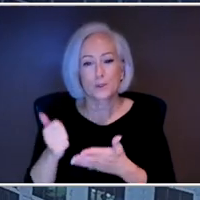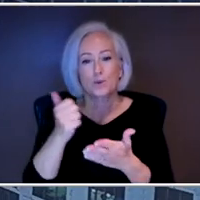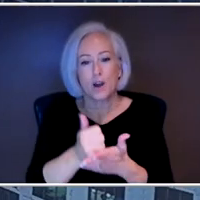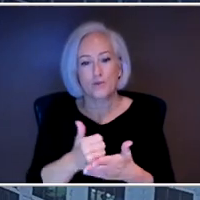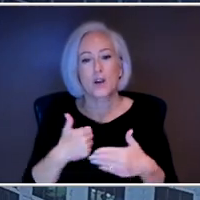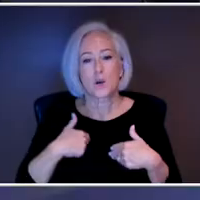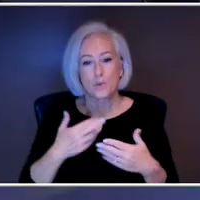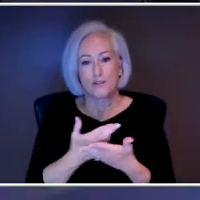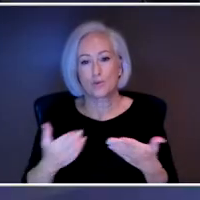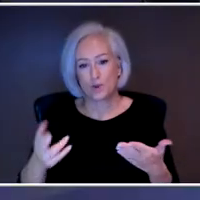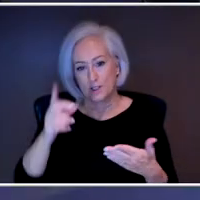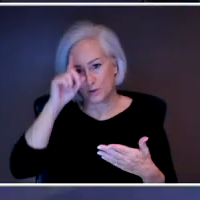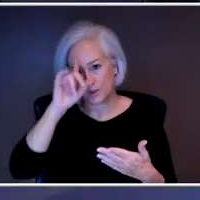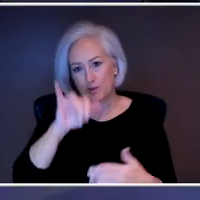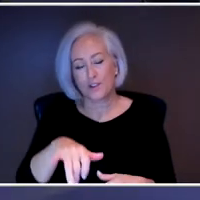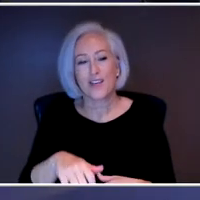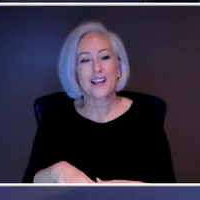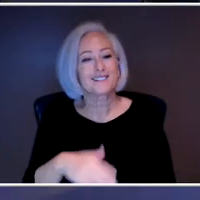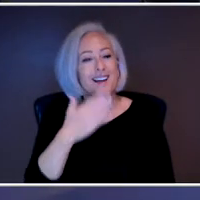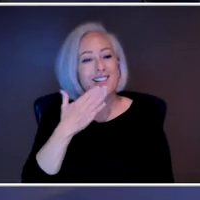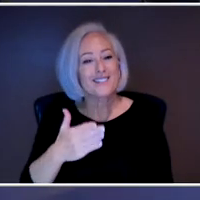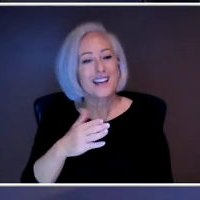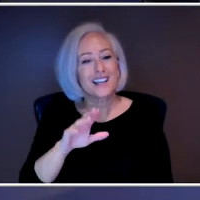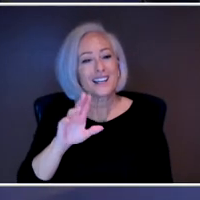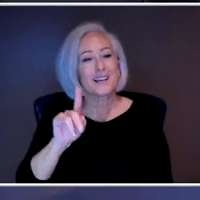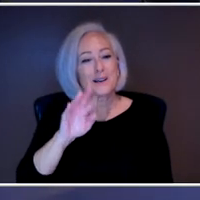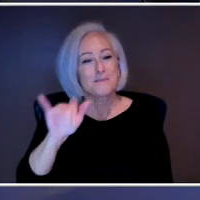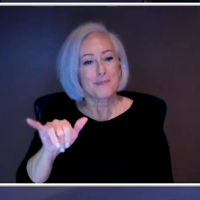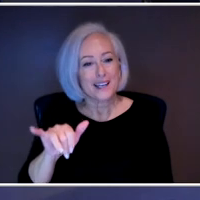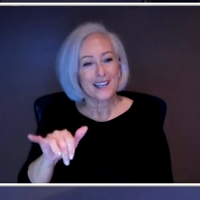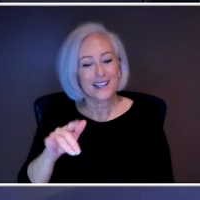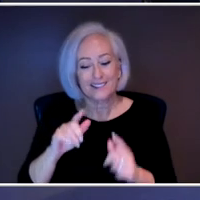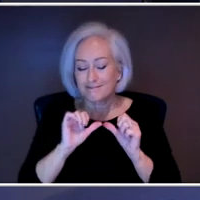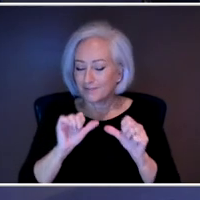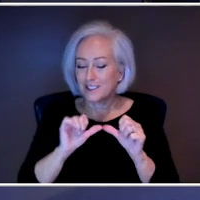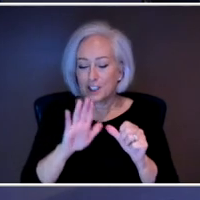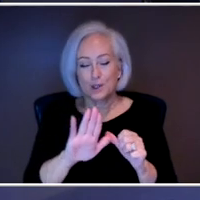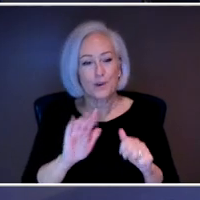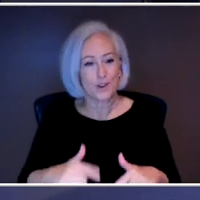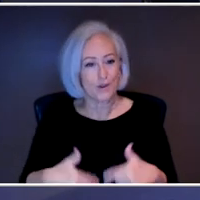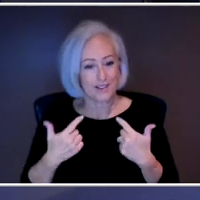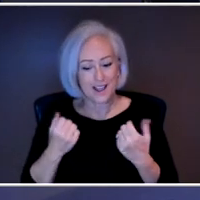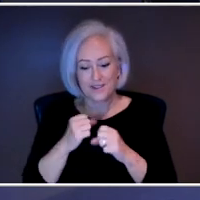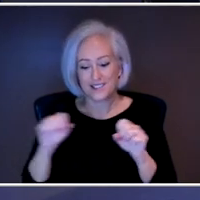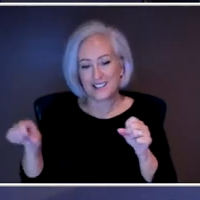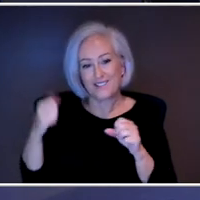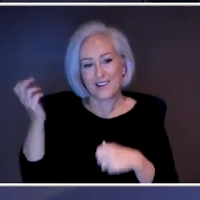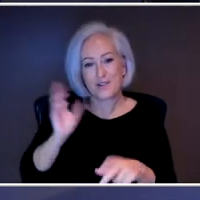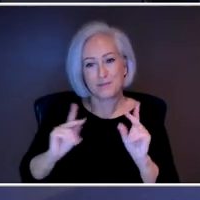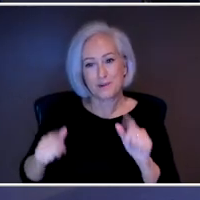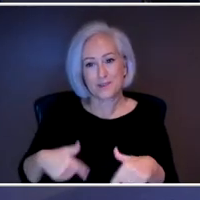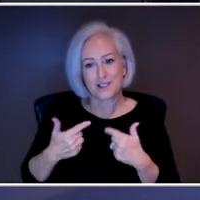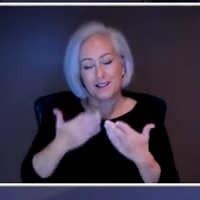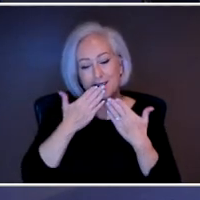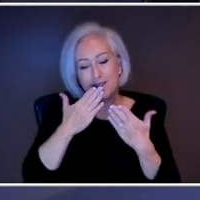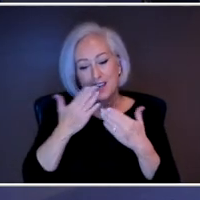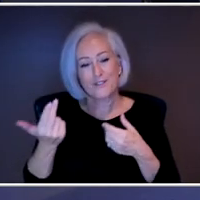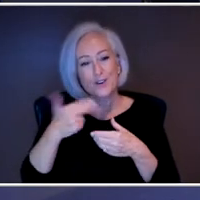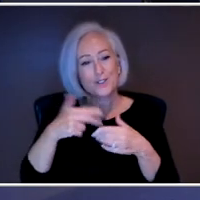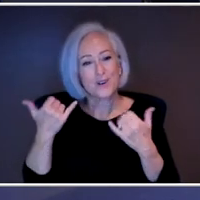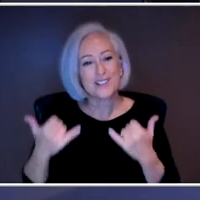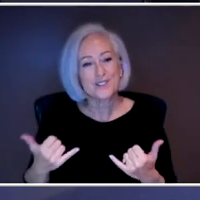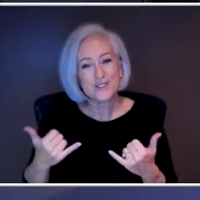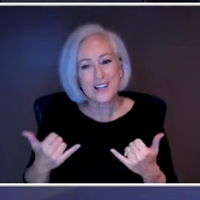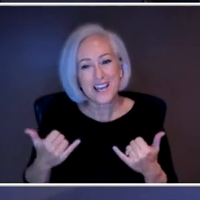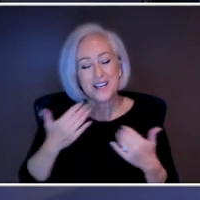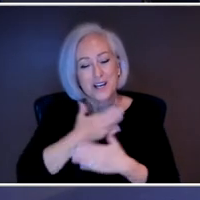reach out. Becky, preserving your life is saving other people's lives. So we just, again, so glad you are here. And I appreciate you